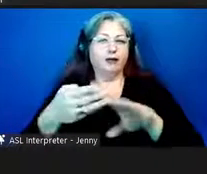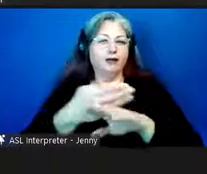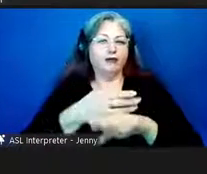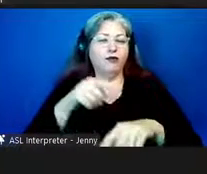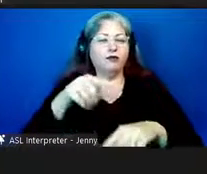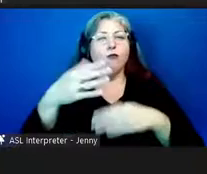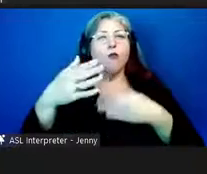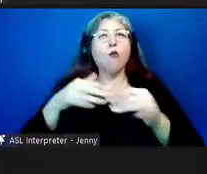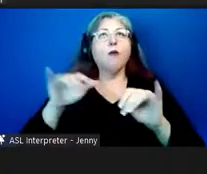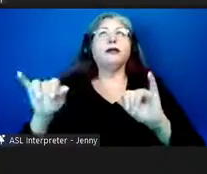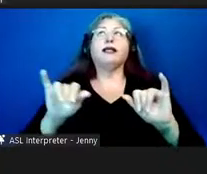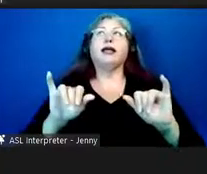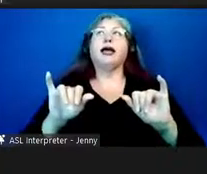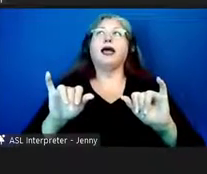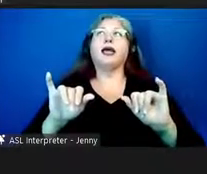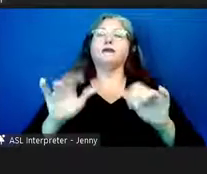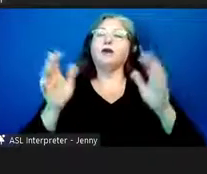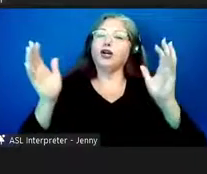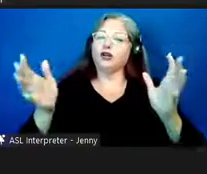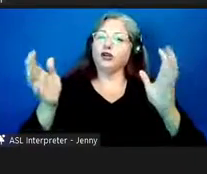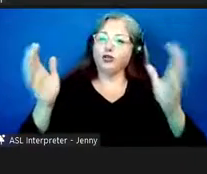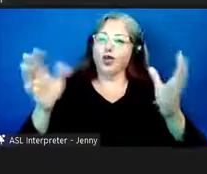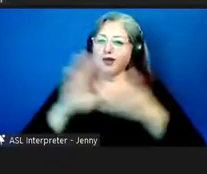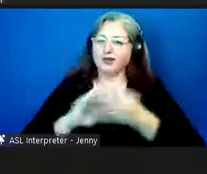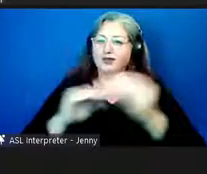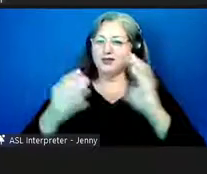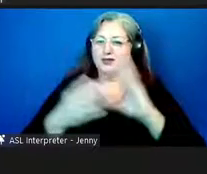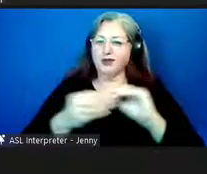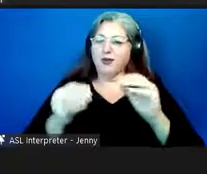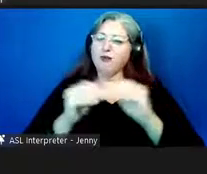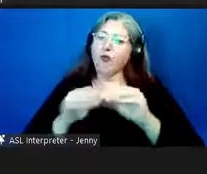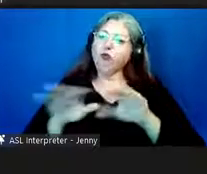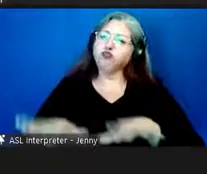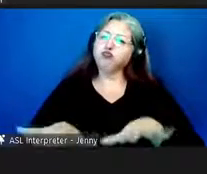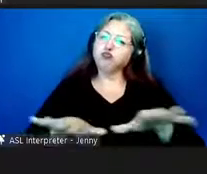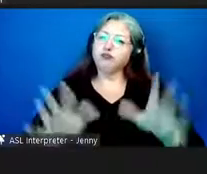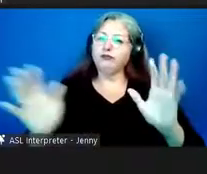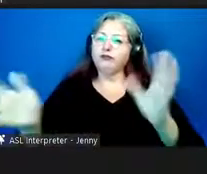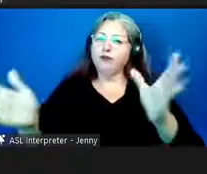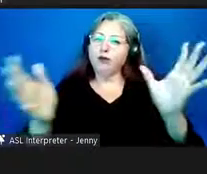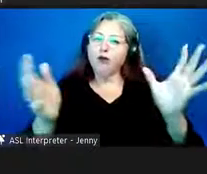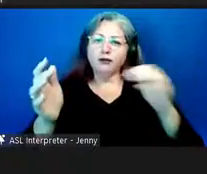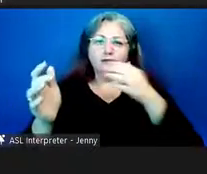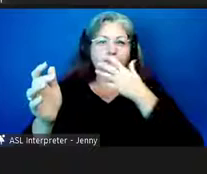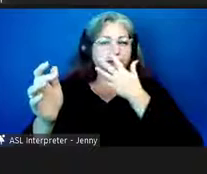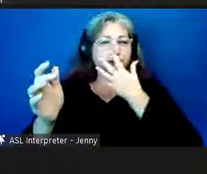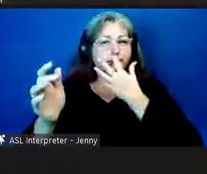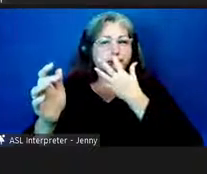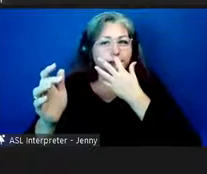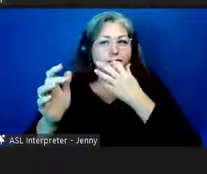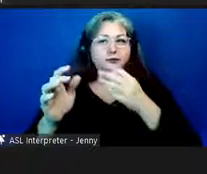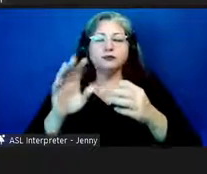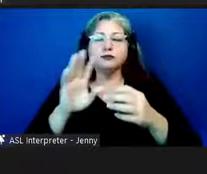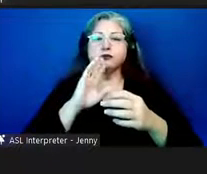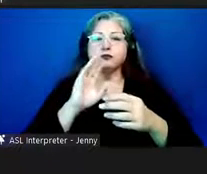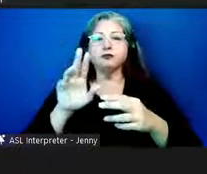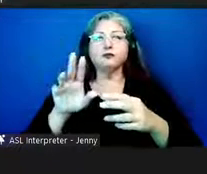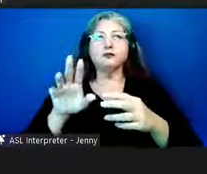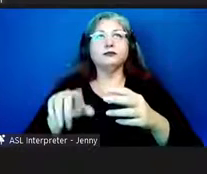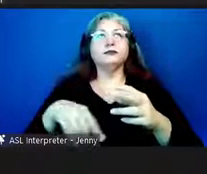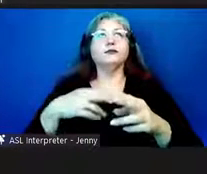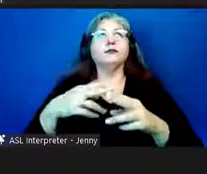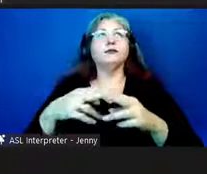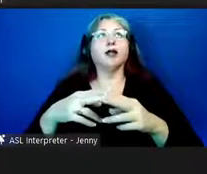like a a talk story kind of presentation about a a